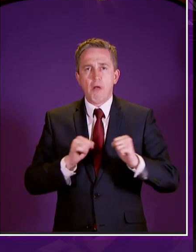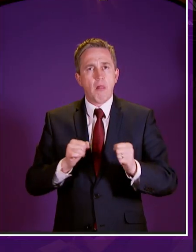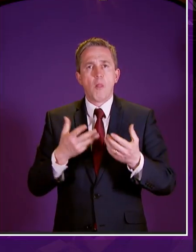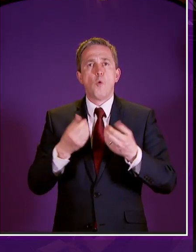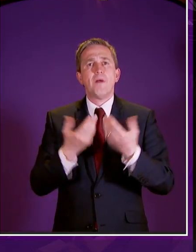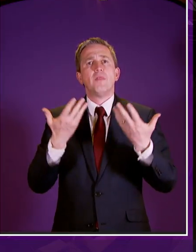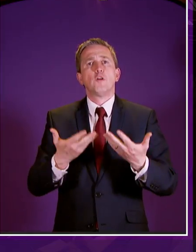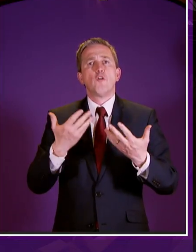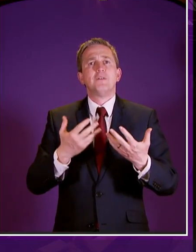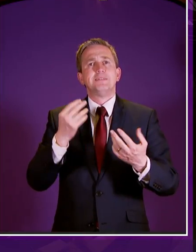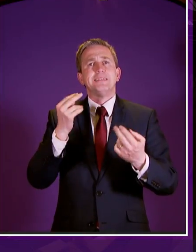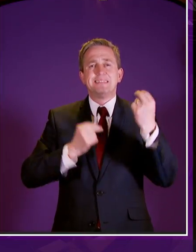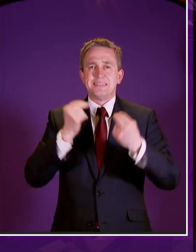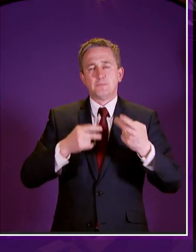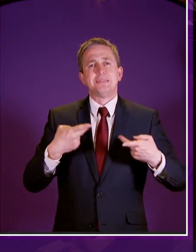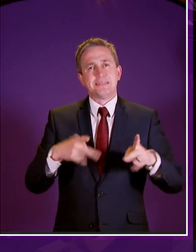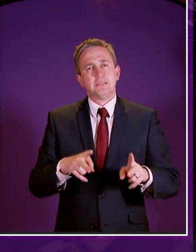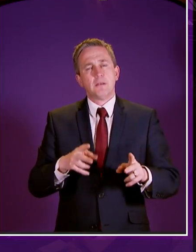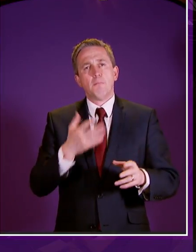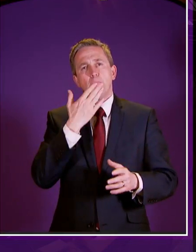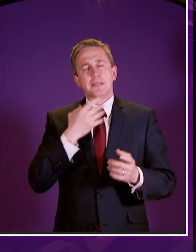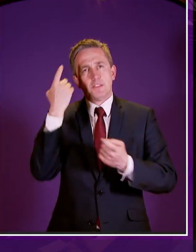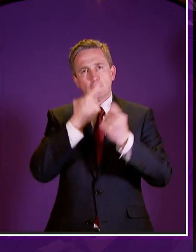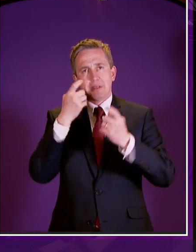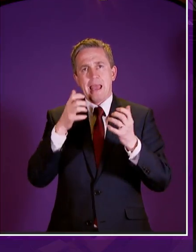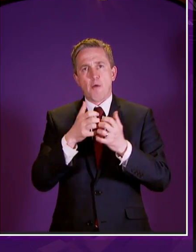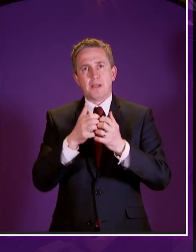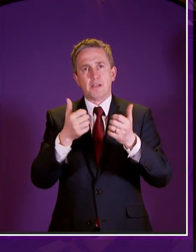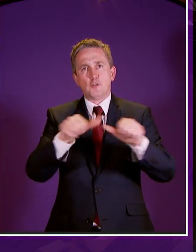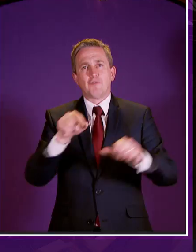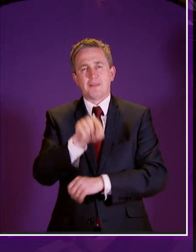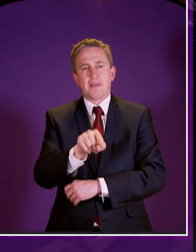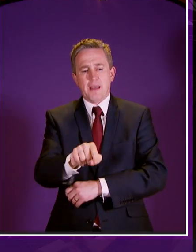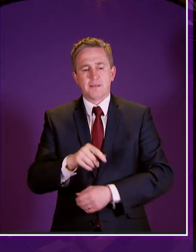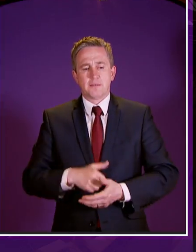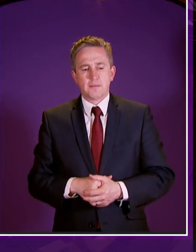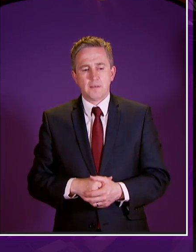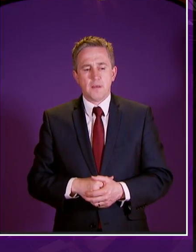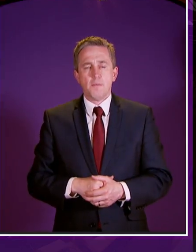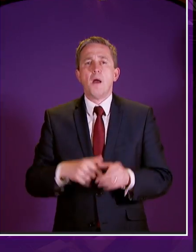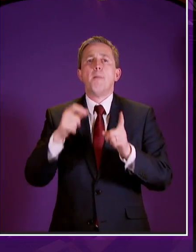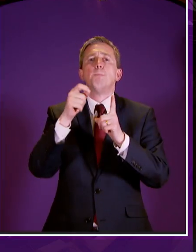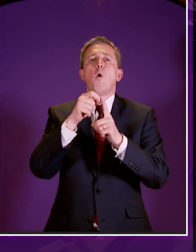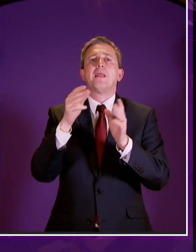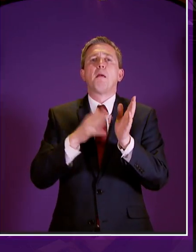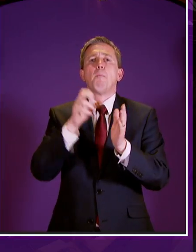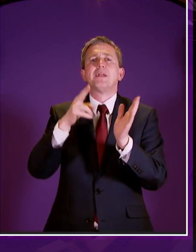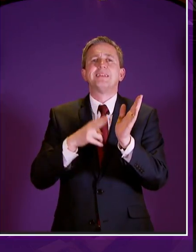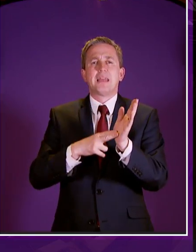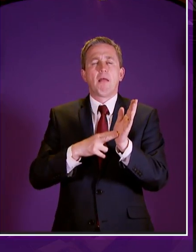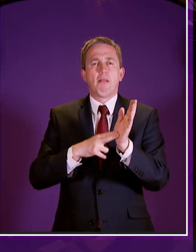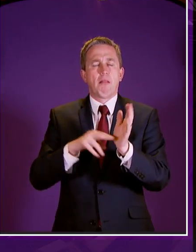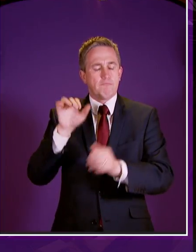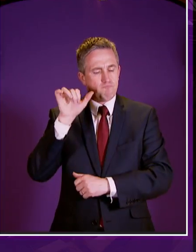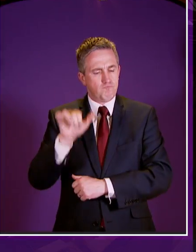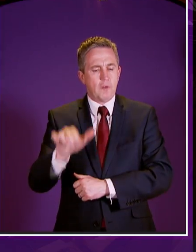we need to look at how we can help people with that condition but i think ultimately polly mcneill is right in what